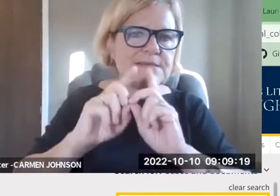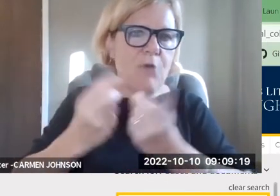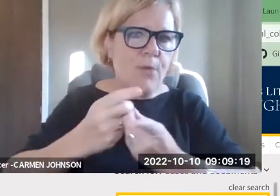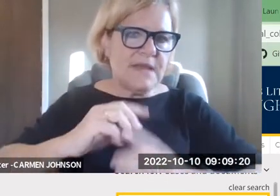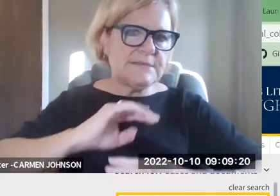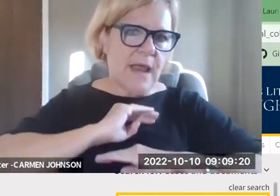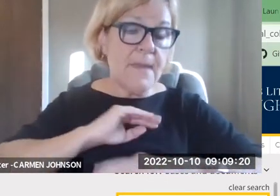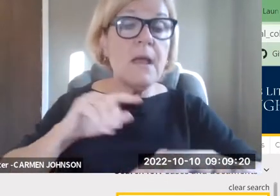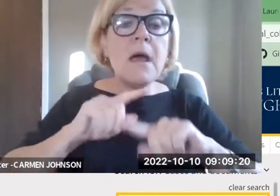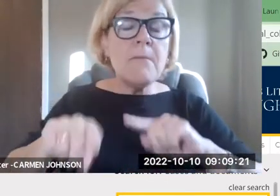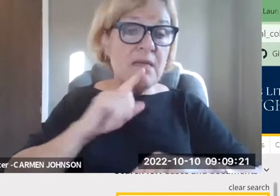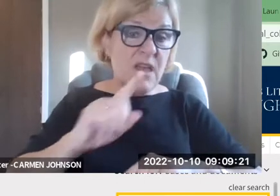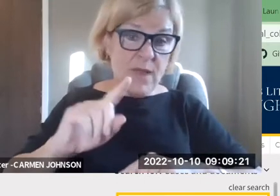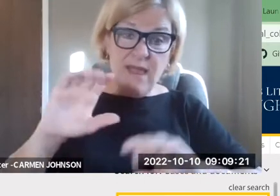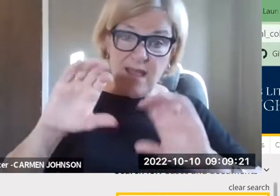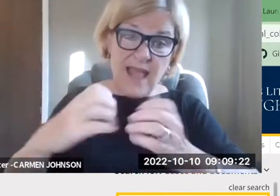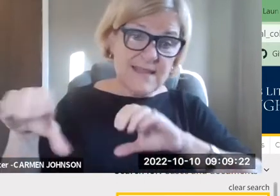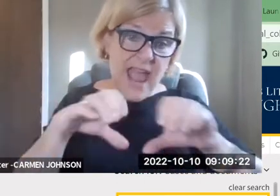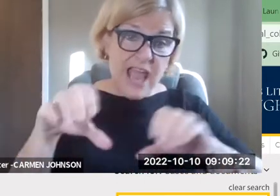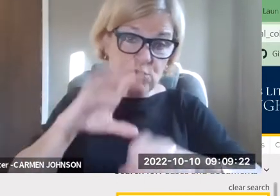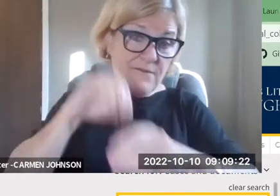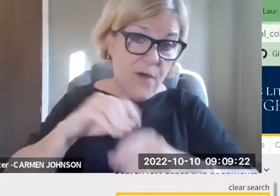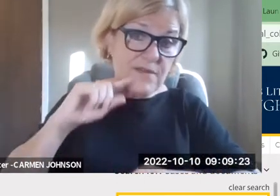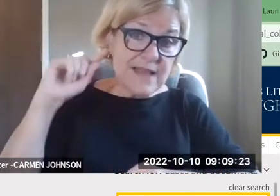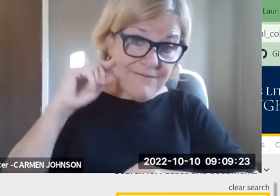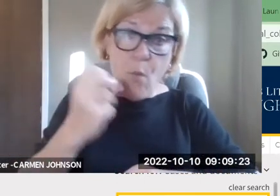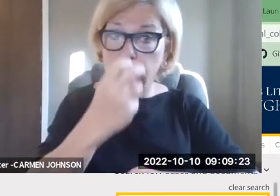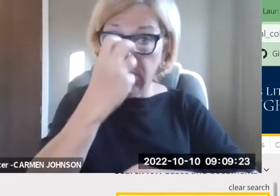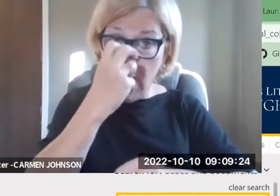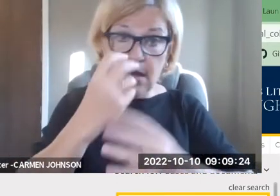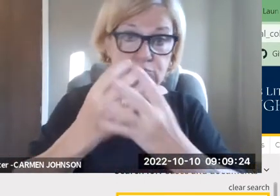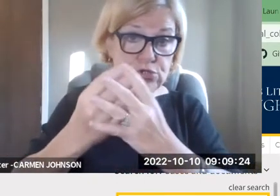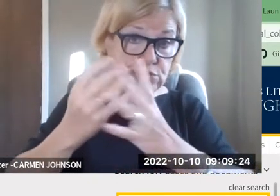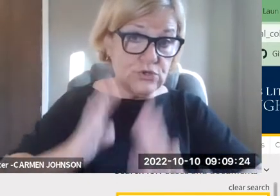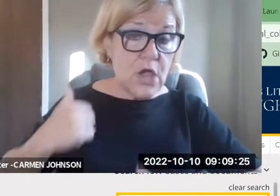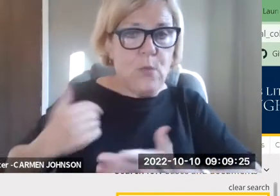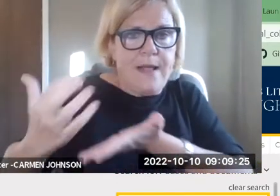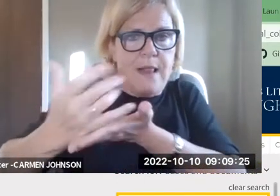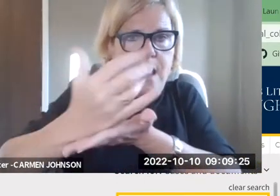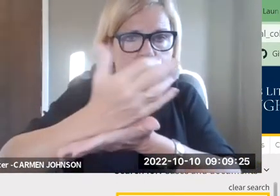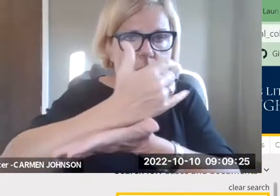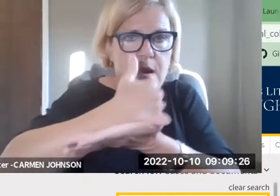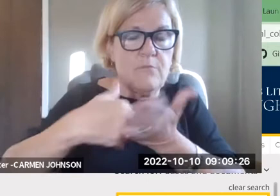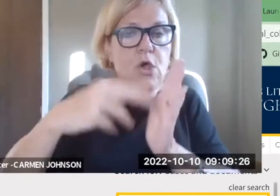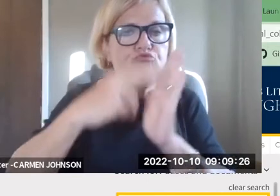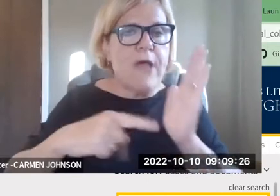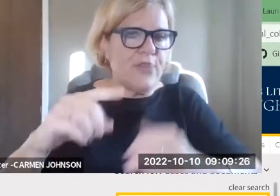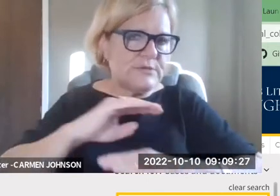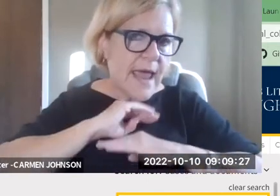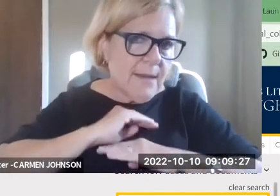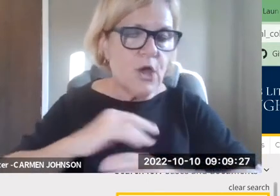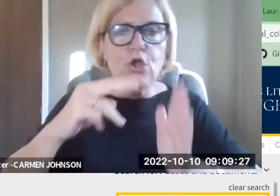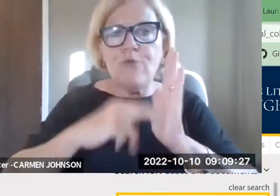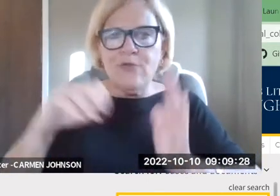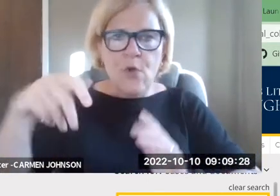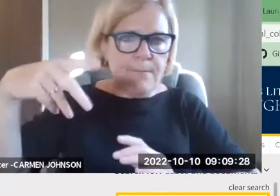the top, there's, there's one that never got filed in court at all. It's just a justice department, um, uh, settlement, but they're, they're basically class actions involving